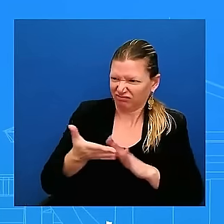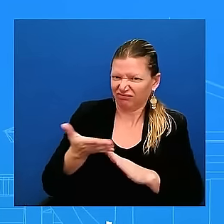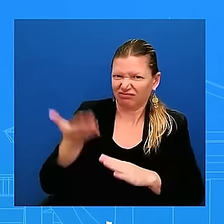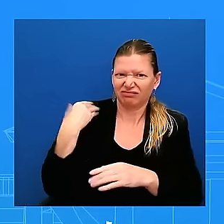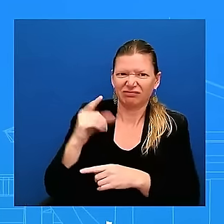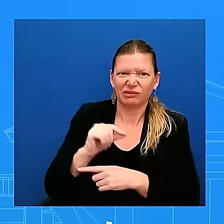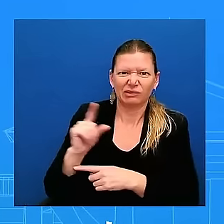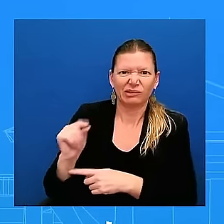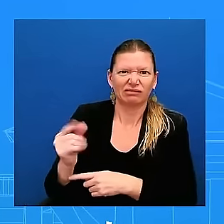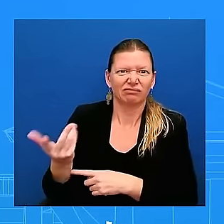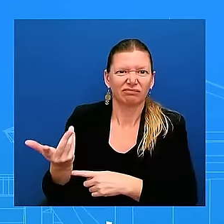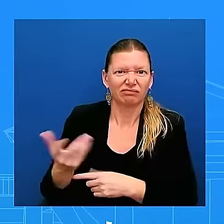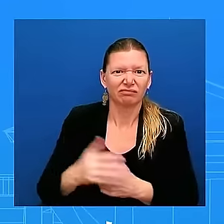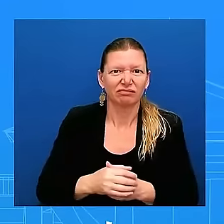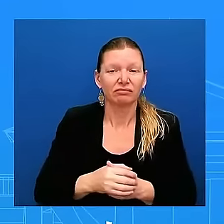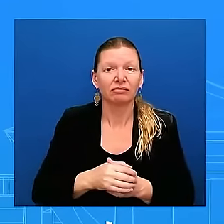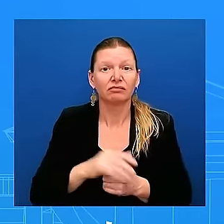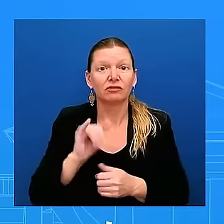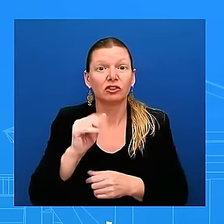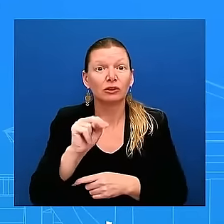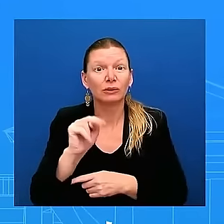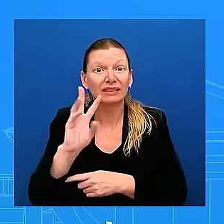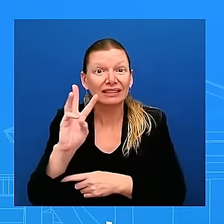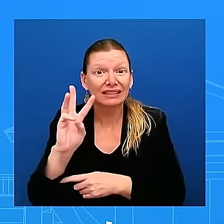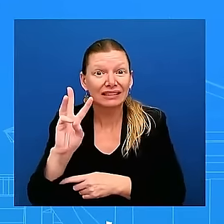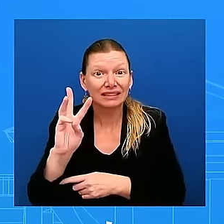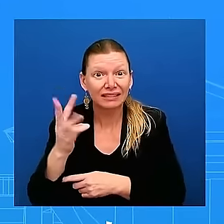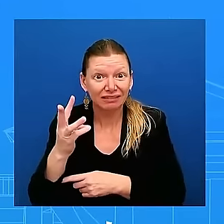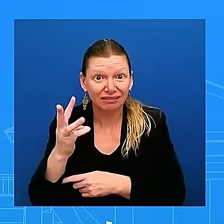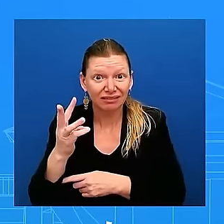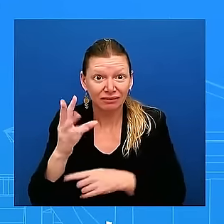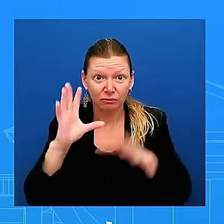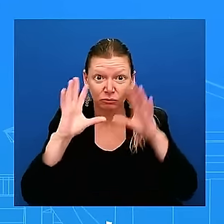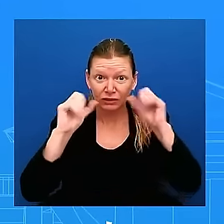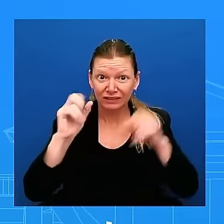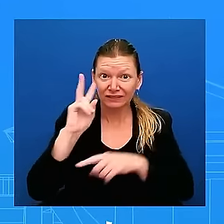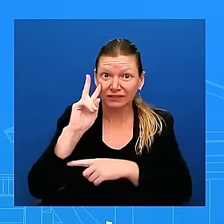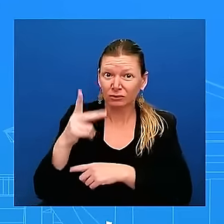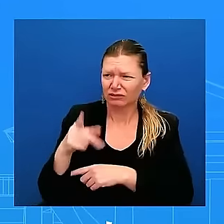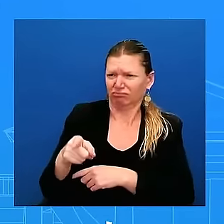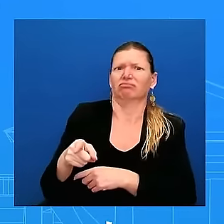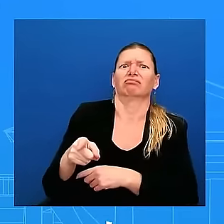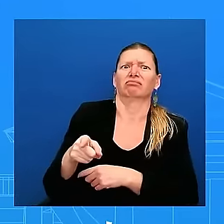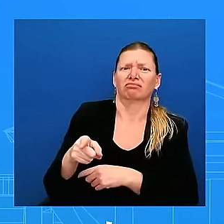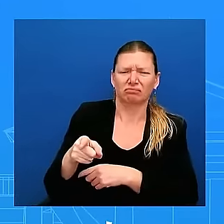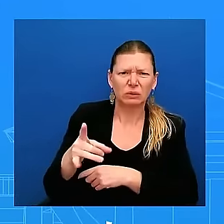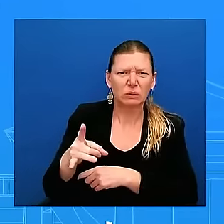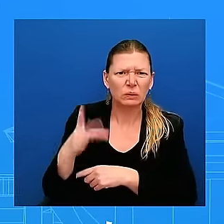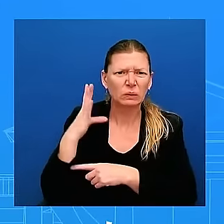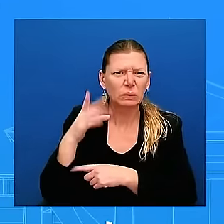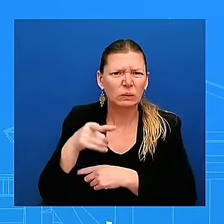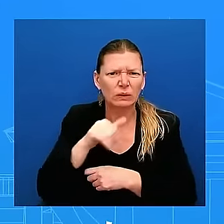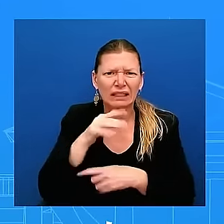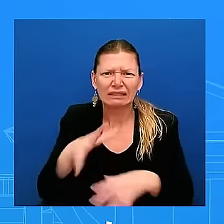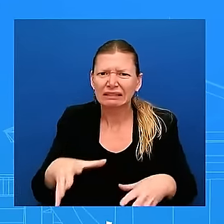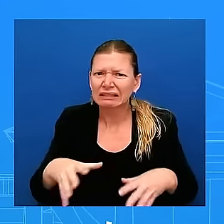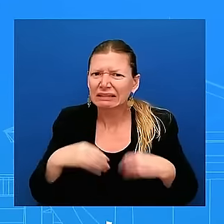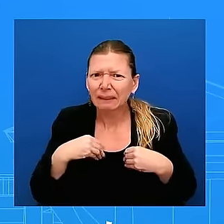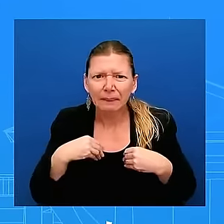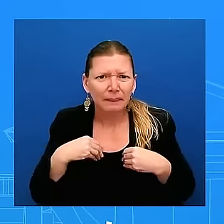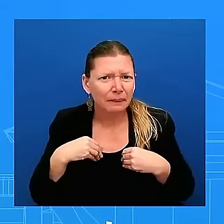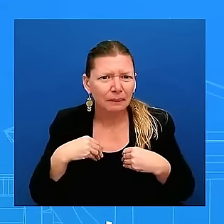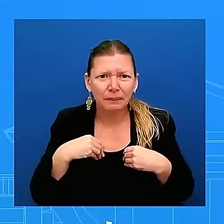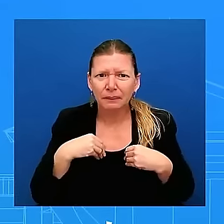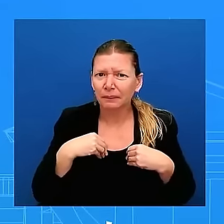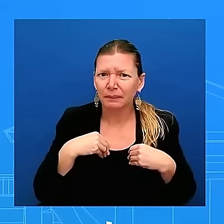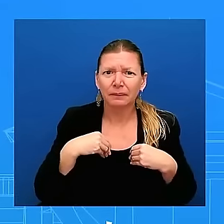President called that out uh when uh Paul Pelosi was attacked was attacked because of political rhetoric violent